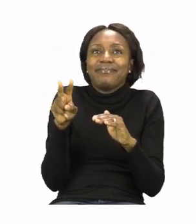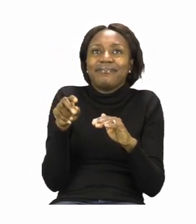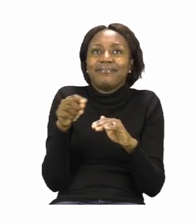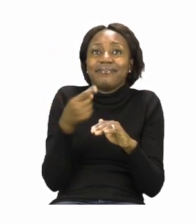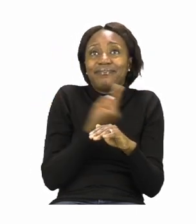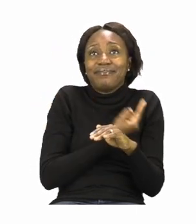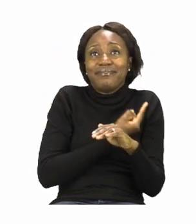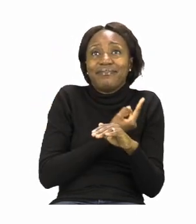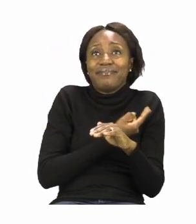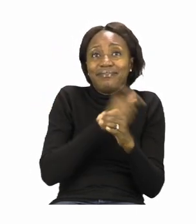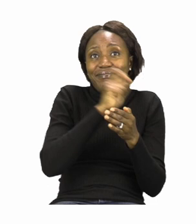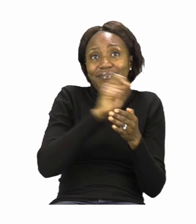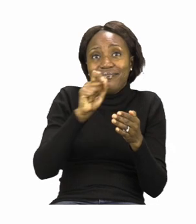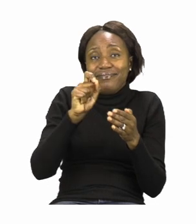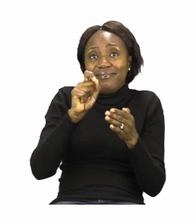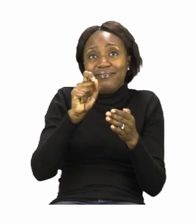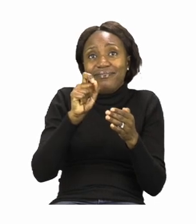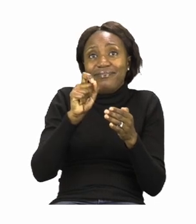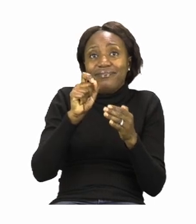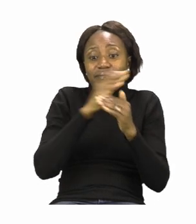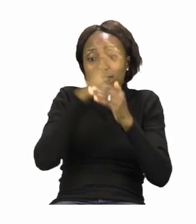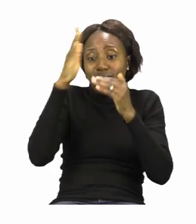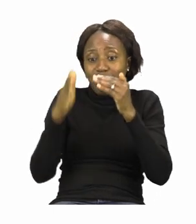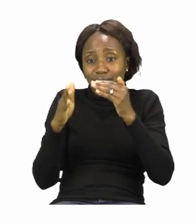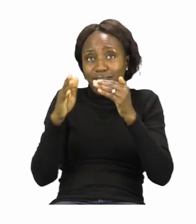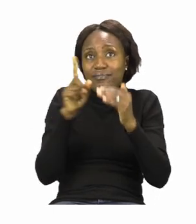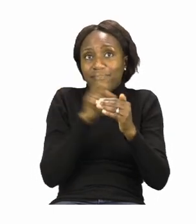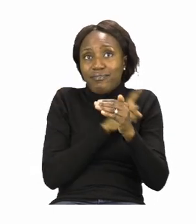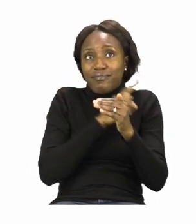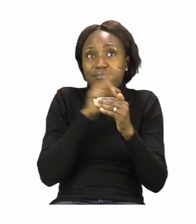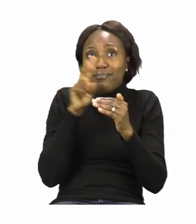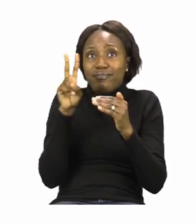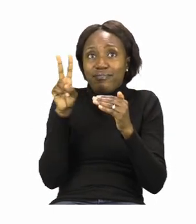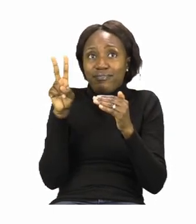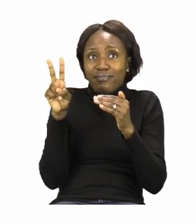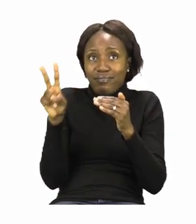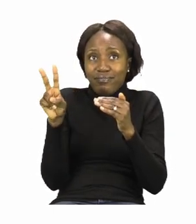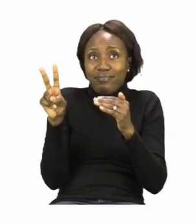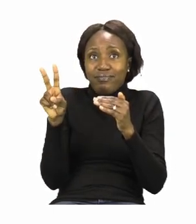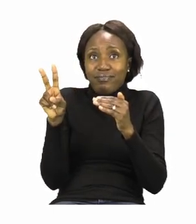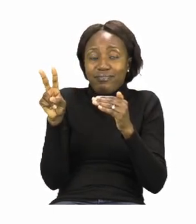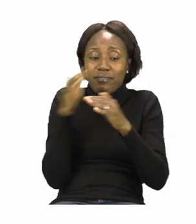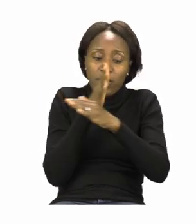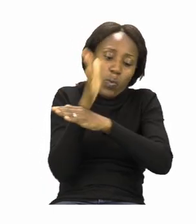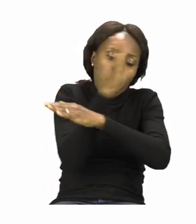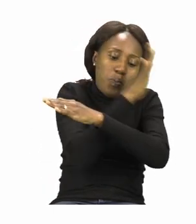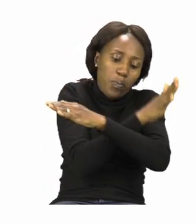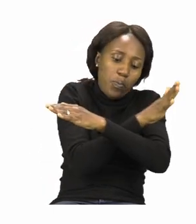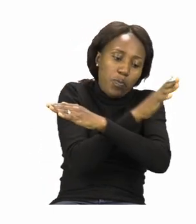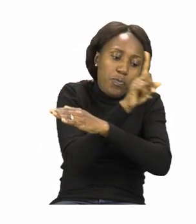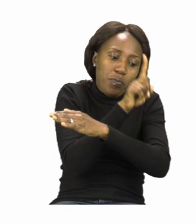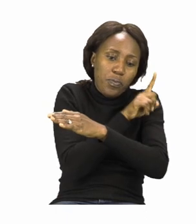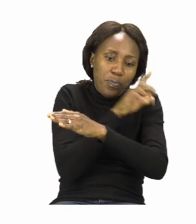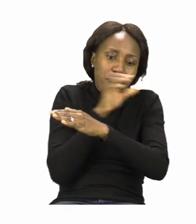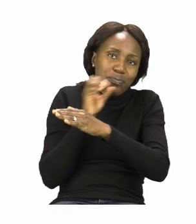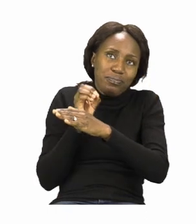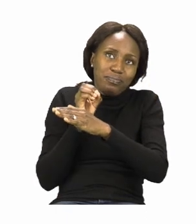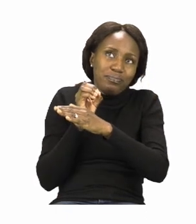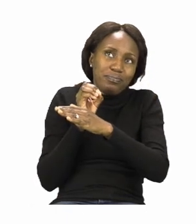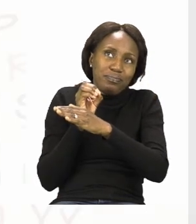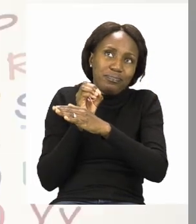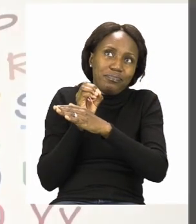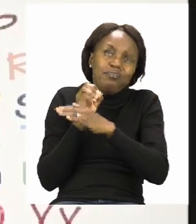write the number 12 on the line that is after the number 11. And then, the number